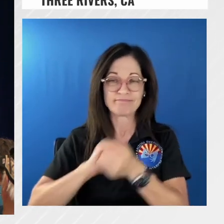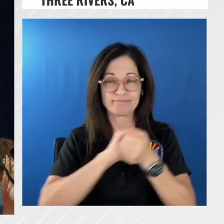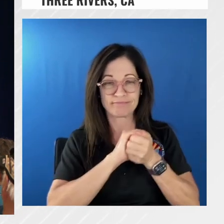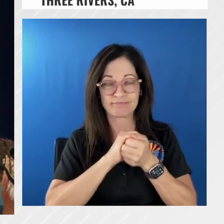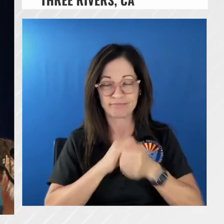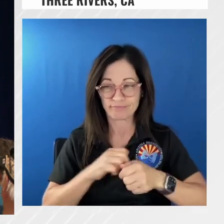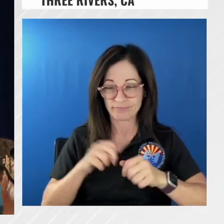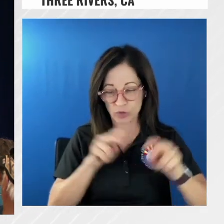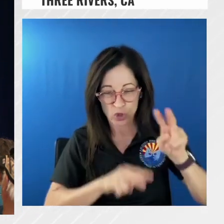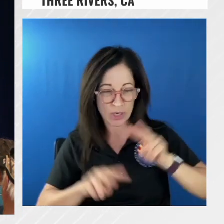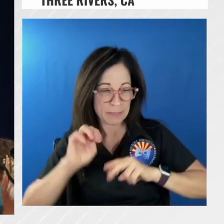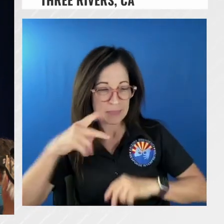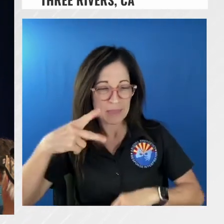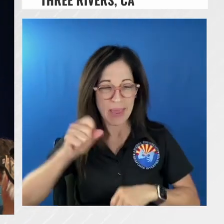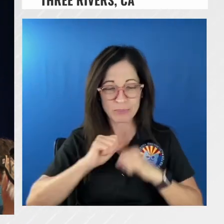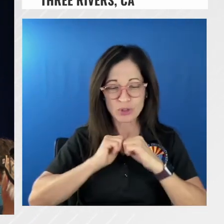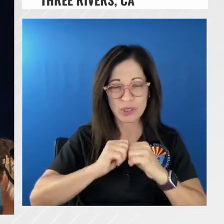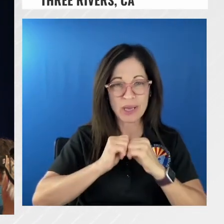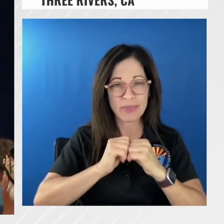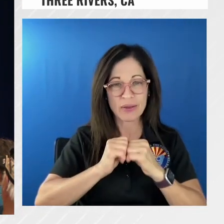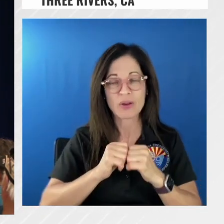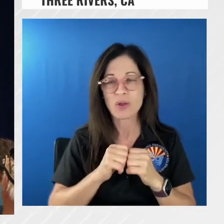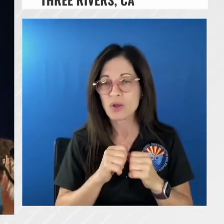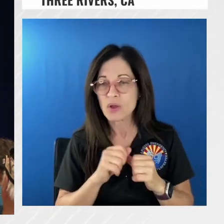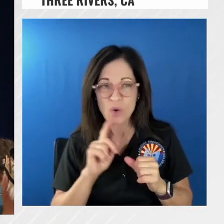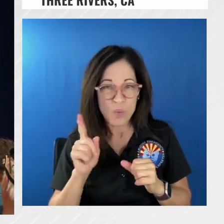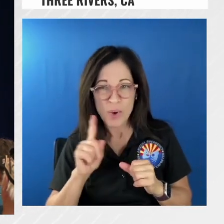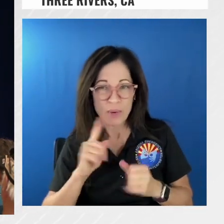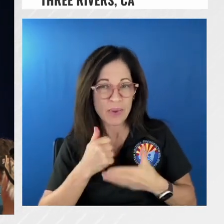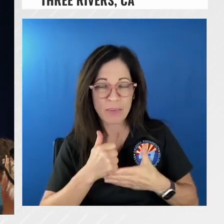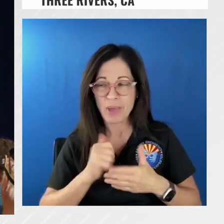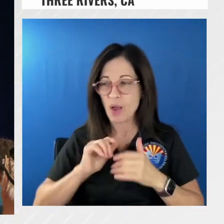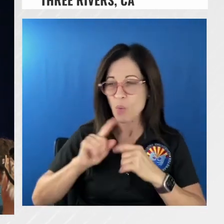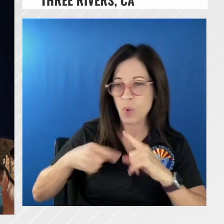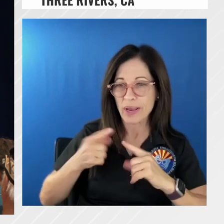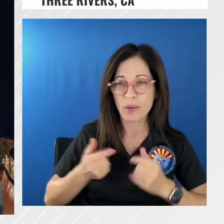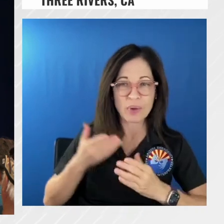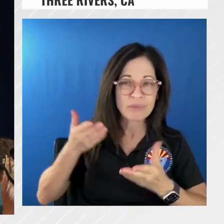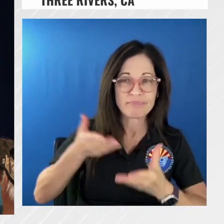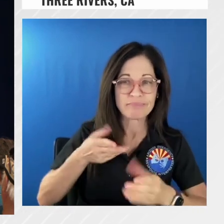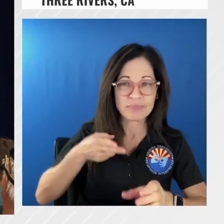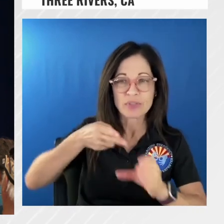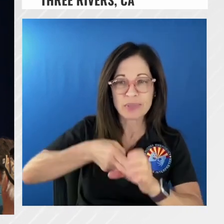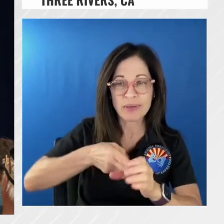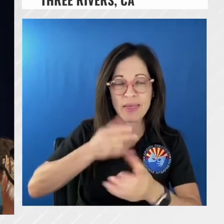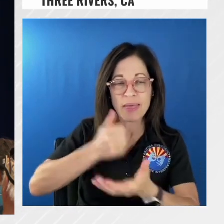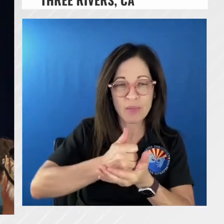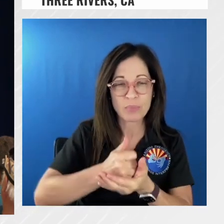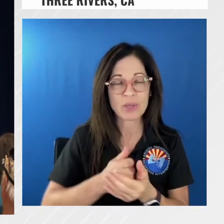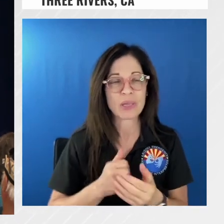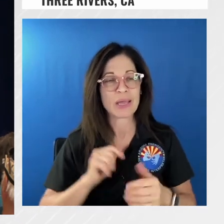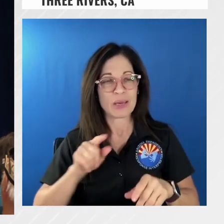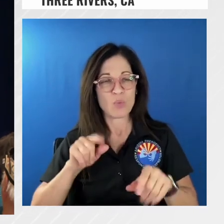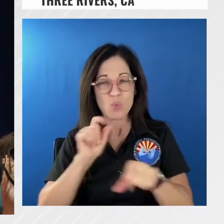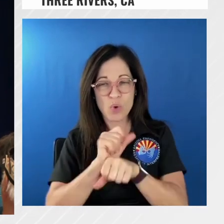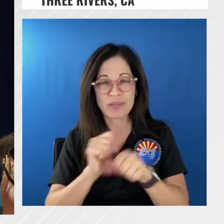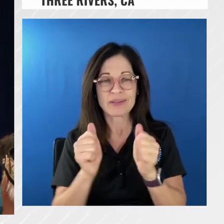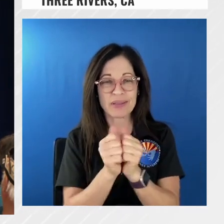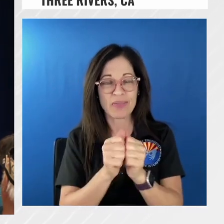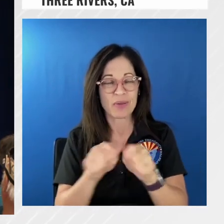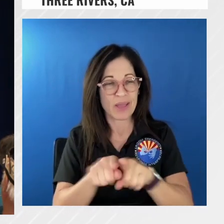maps you know where when can we help where can we help um and and work on this as a community uh